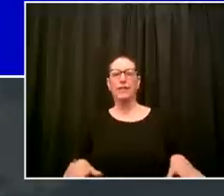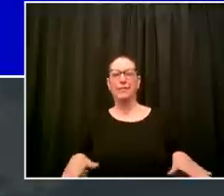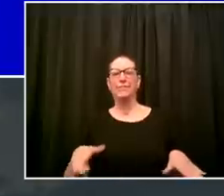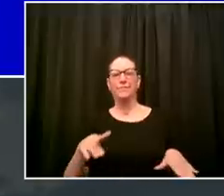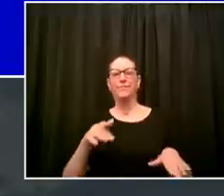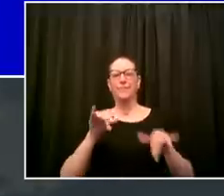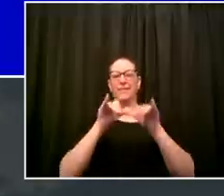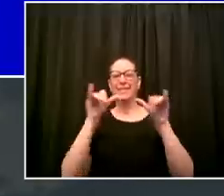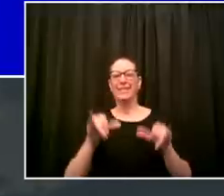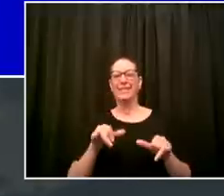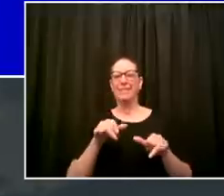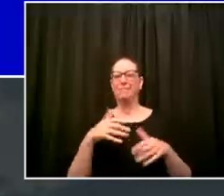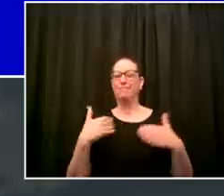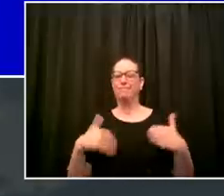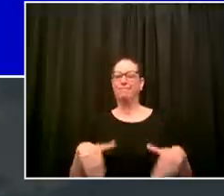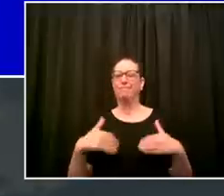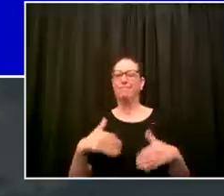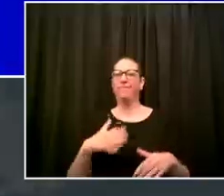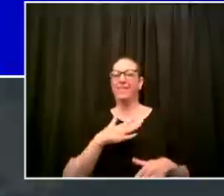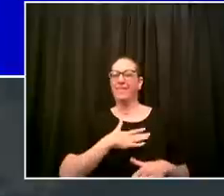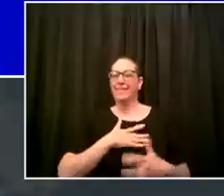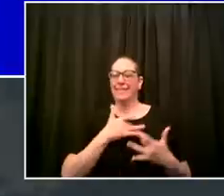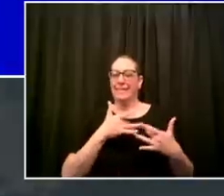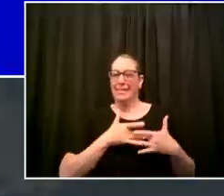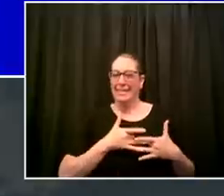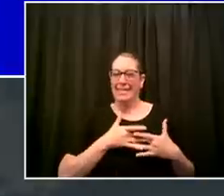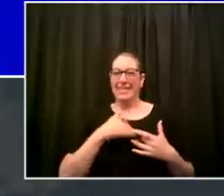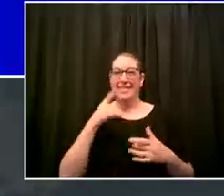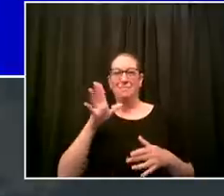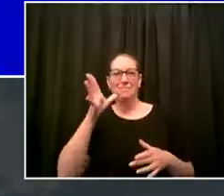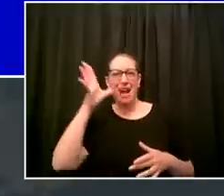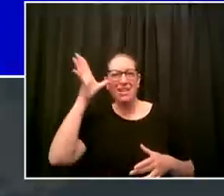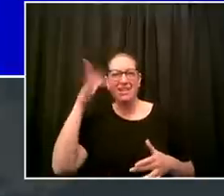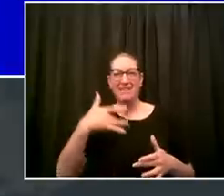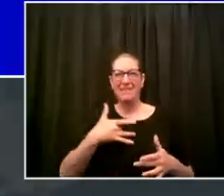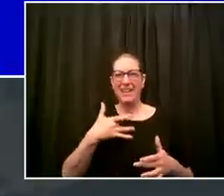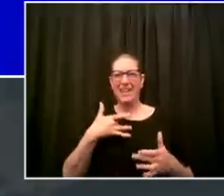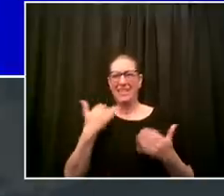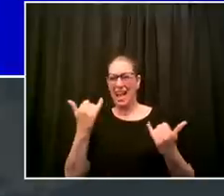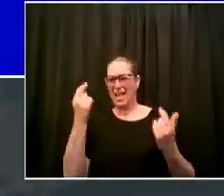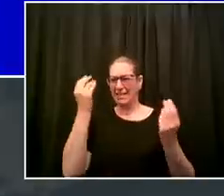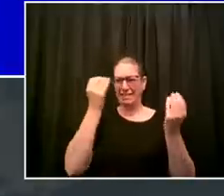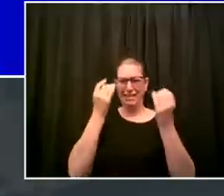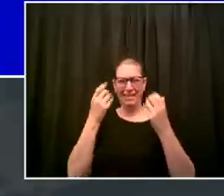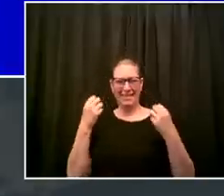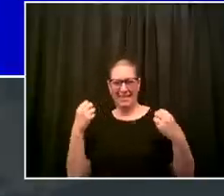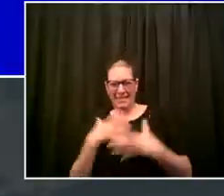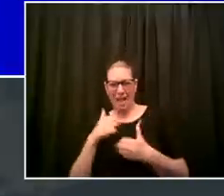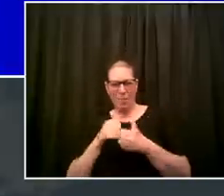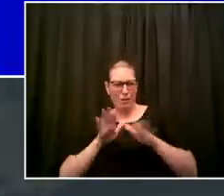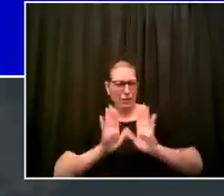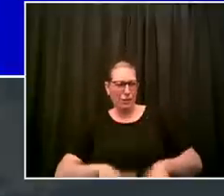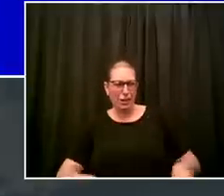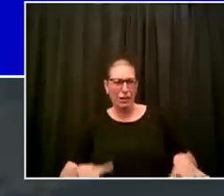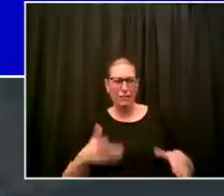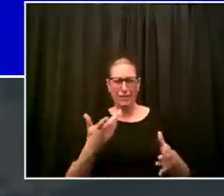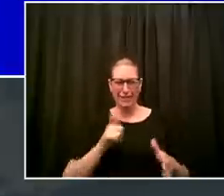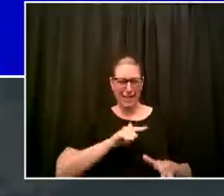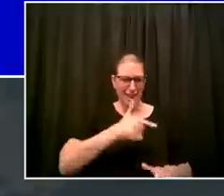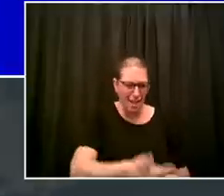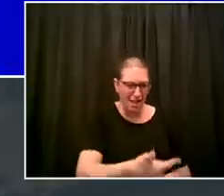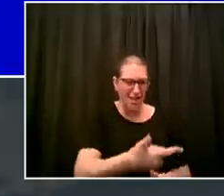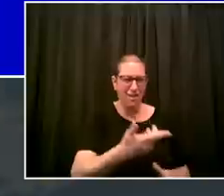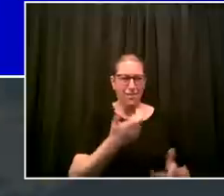i understand what all parents and family members feel when they feel their children may be threatened this reality we are taking